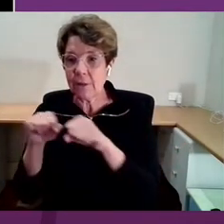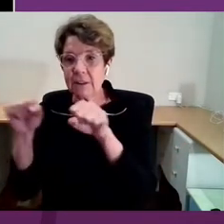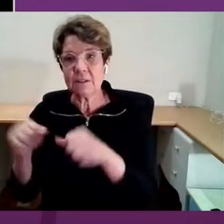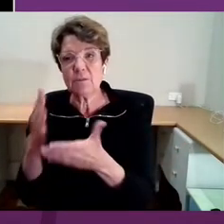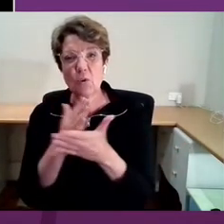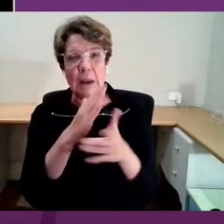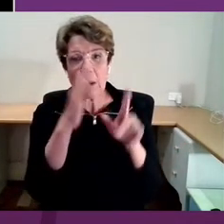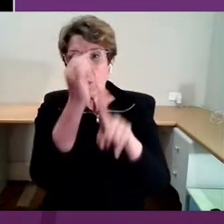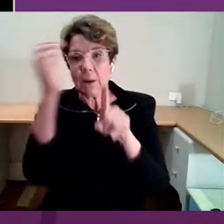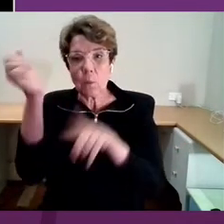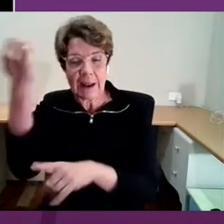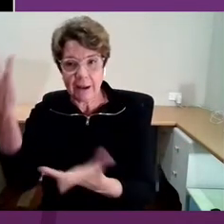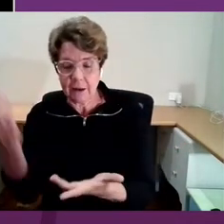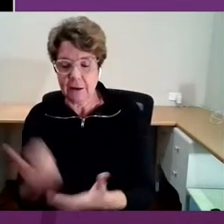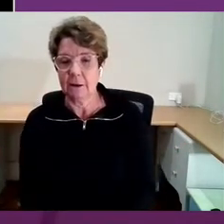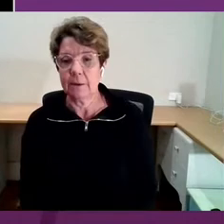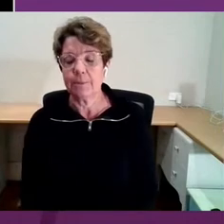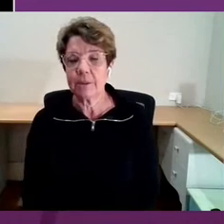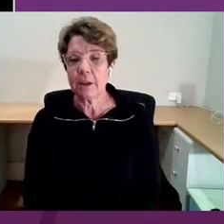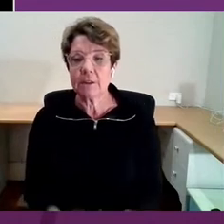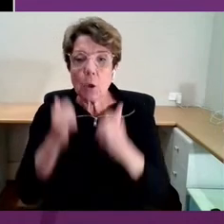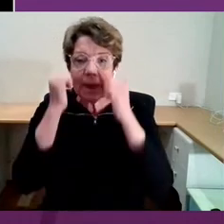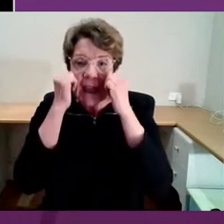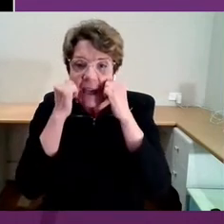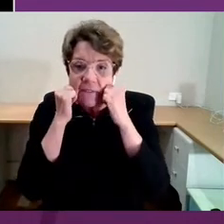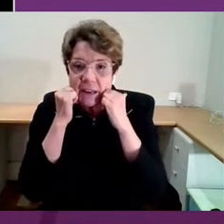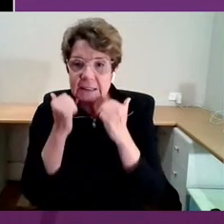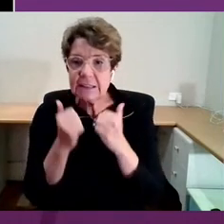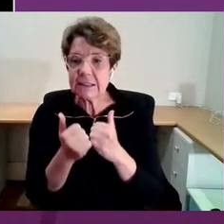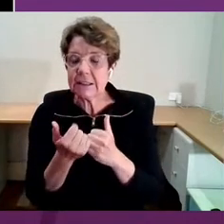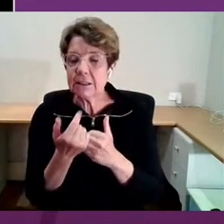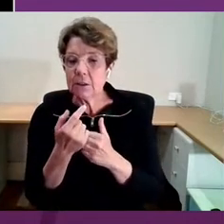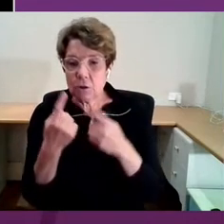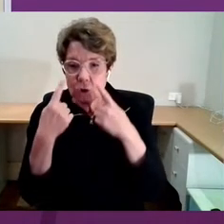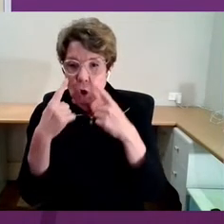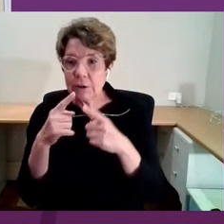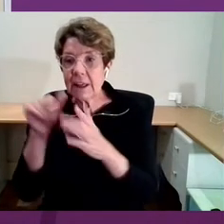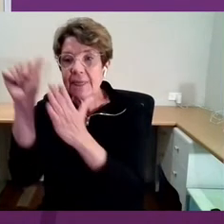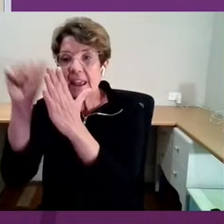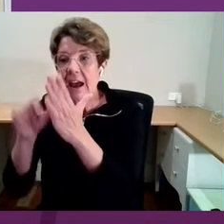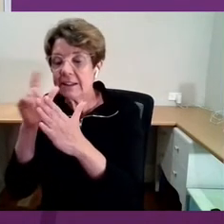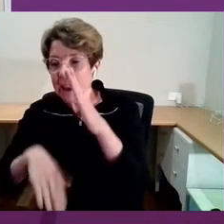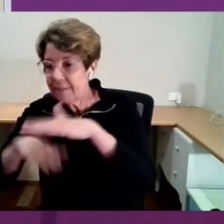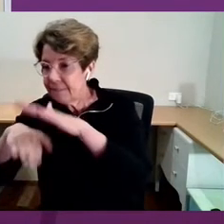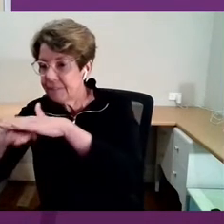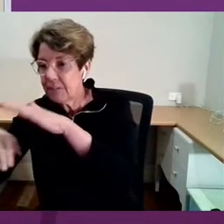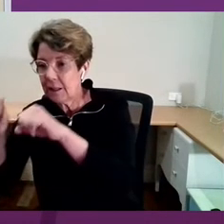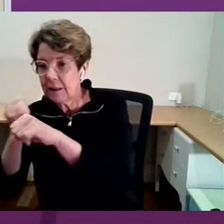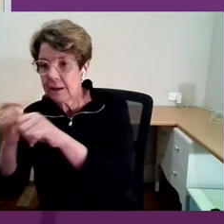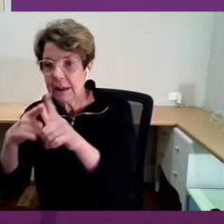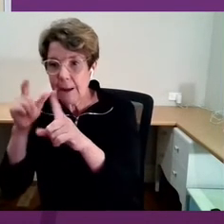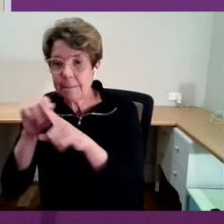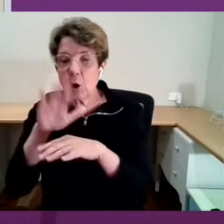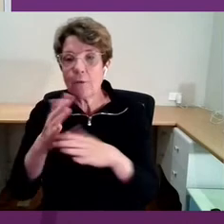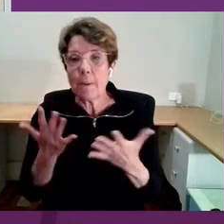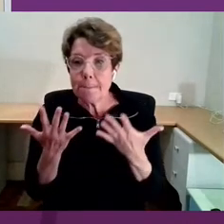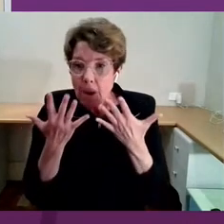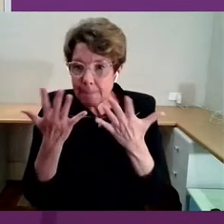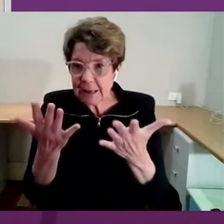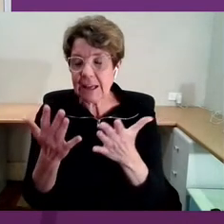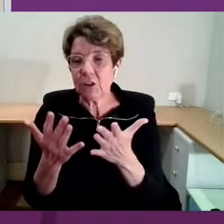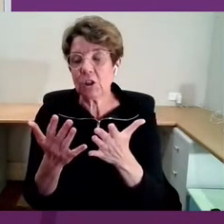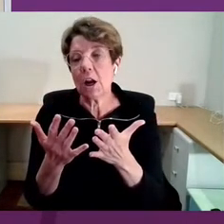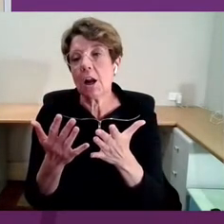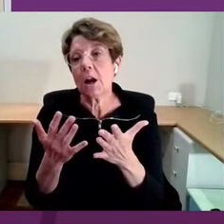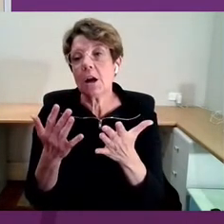So in essence, the evidence base would suggest that the arts can fill gaps around population-level support for good mental health to